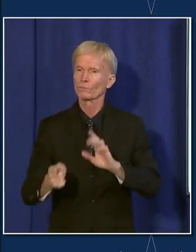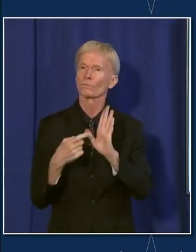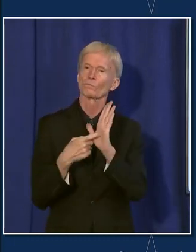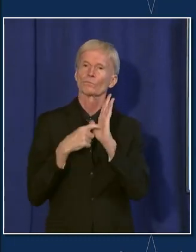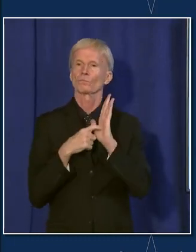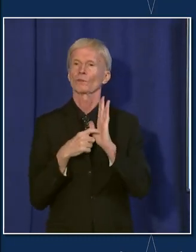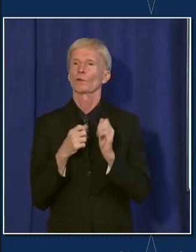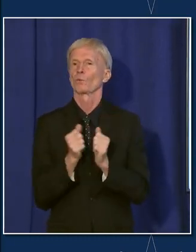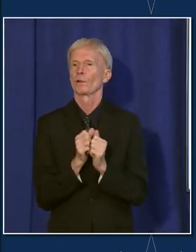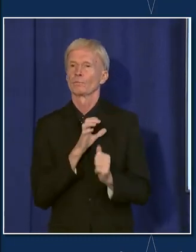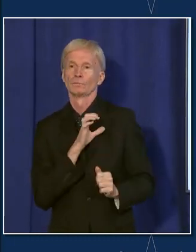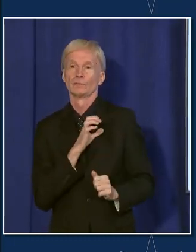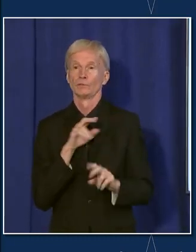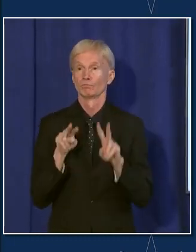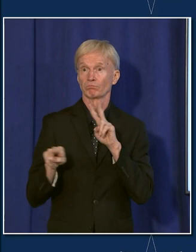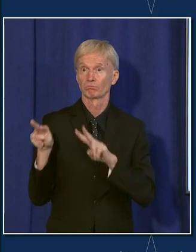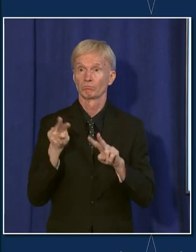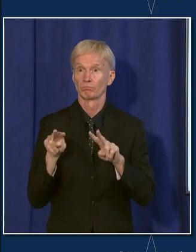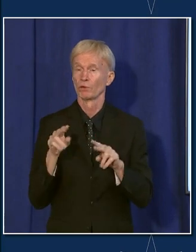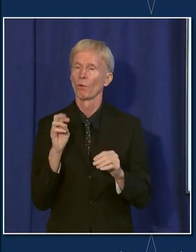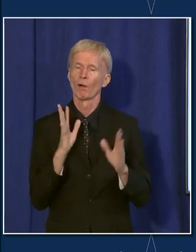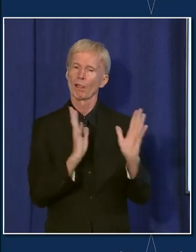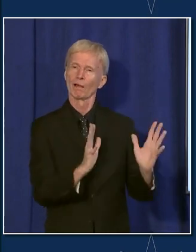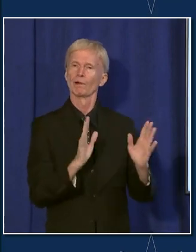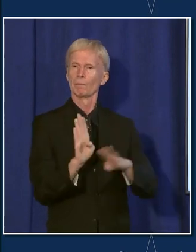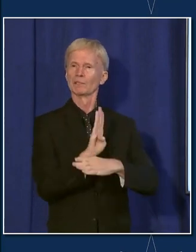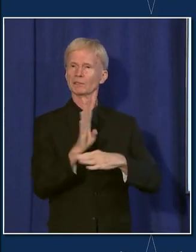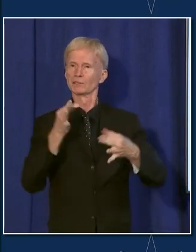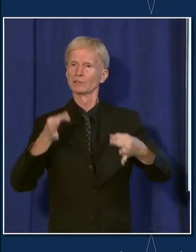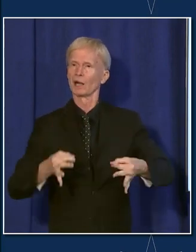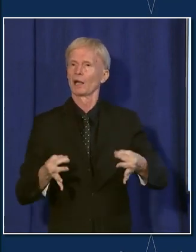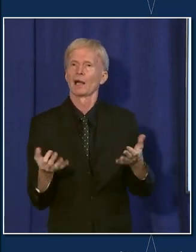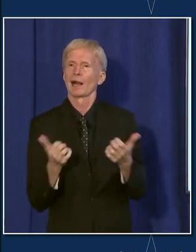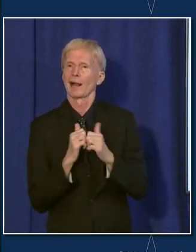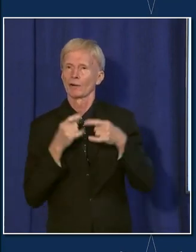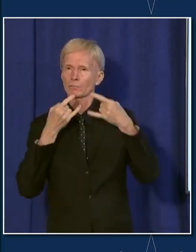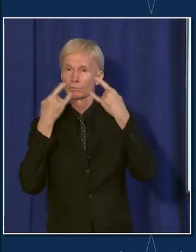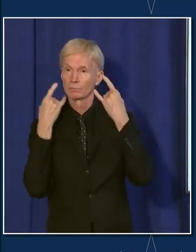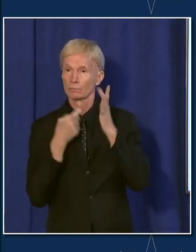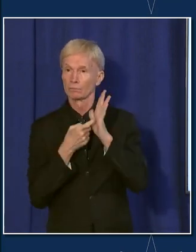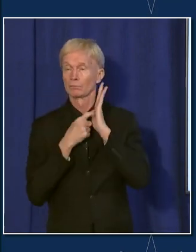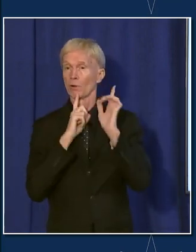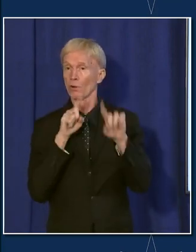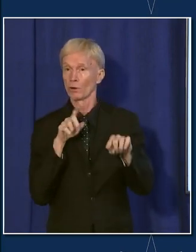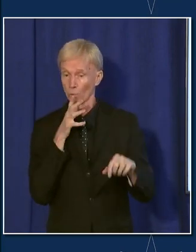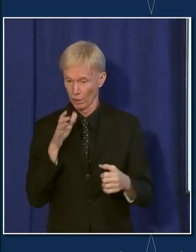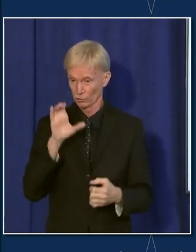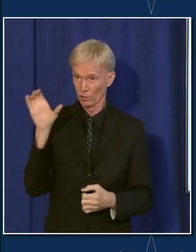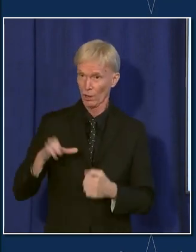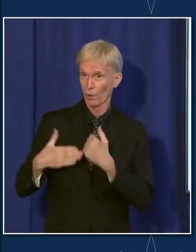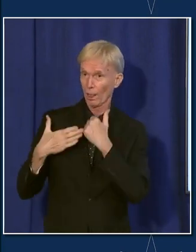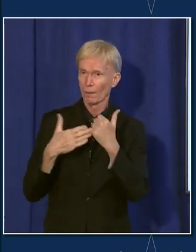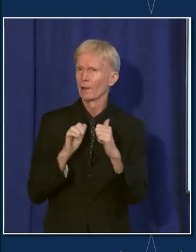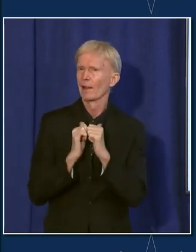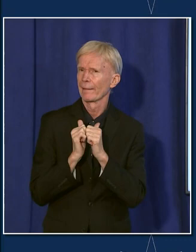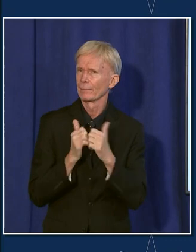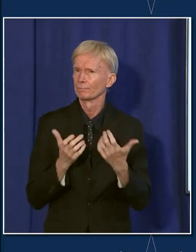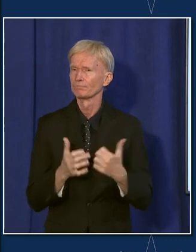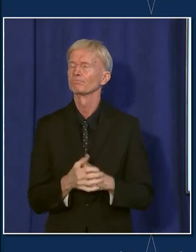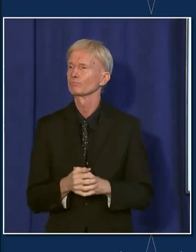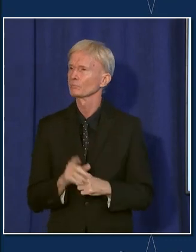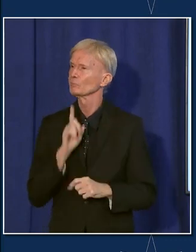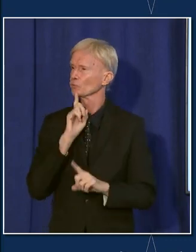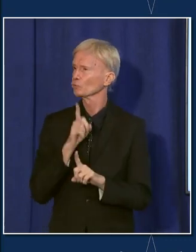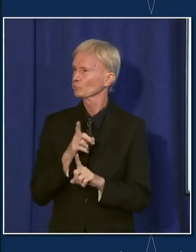mask mandate or is that going to be left to the businesses? And if it is left to the businesses, will they get help from the city in that regard? Sure. So, I